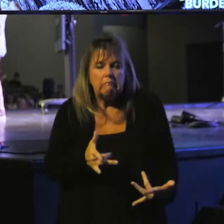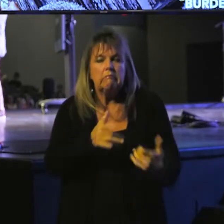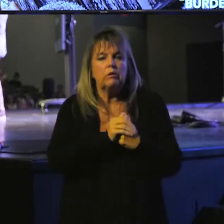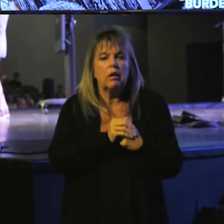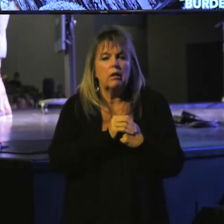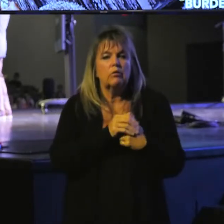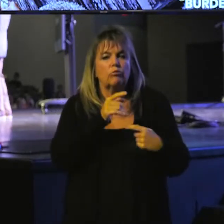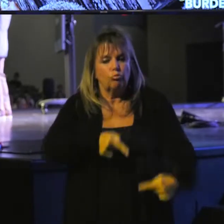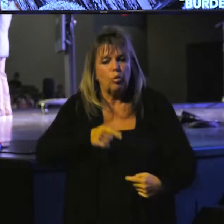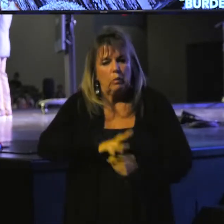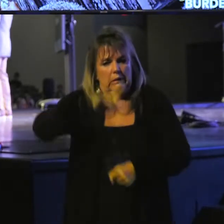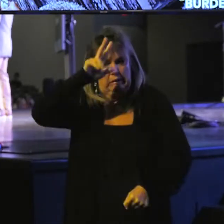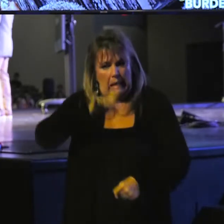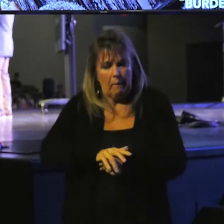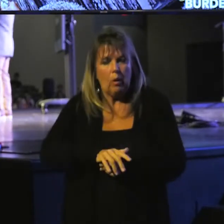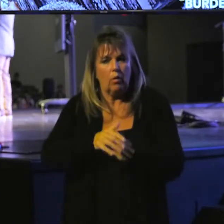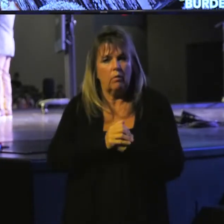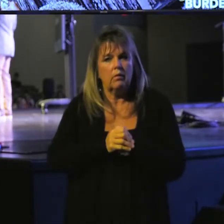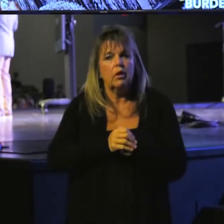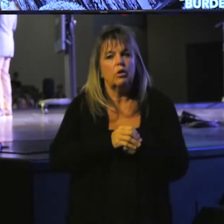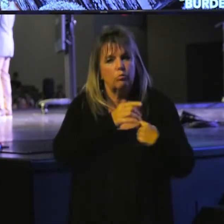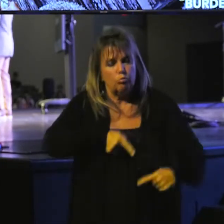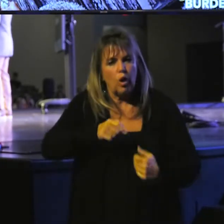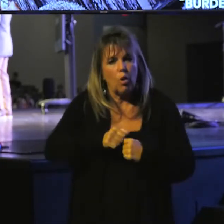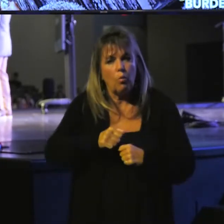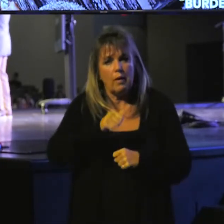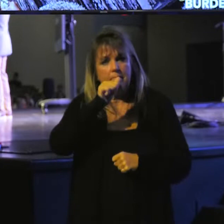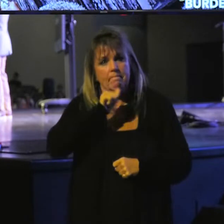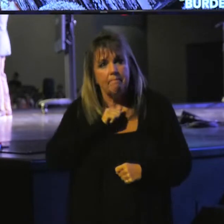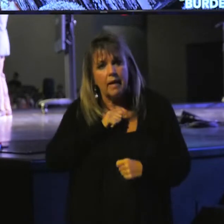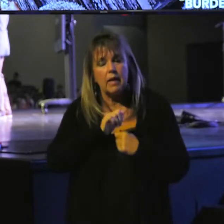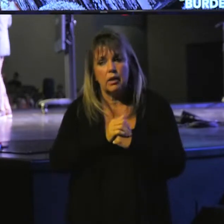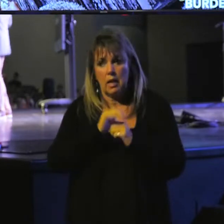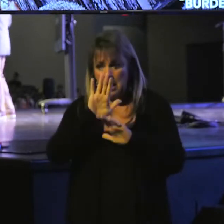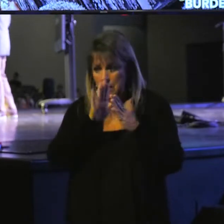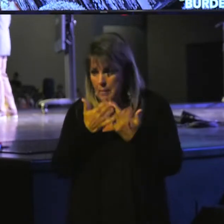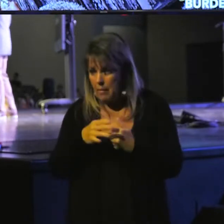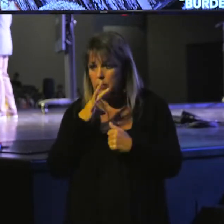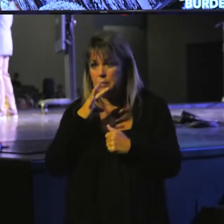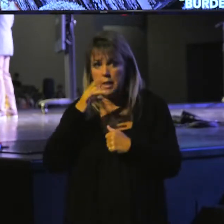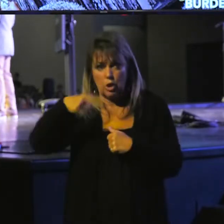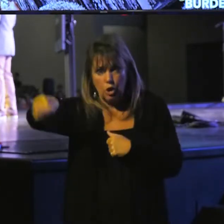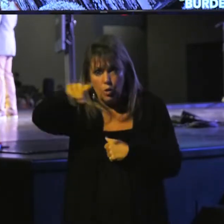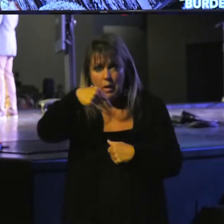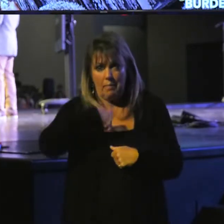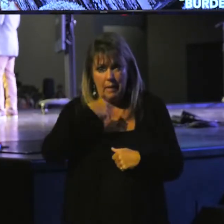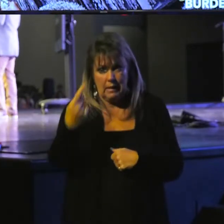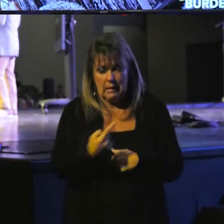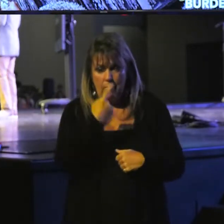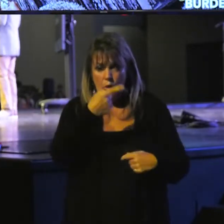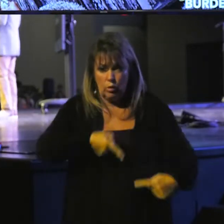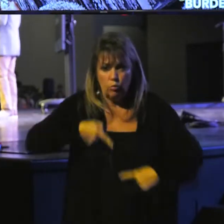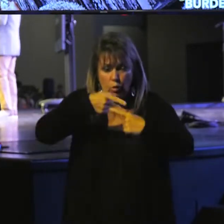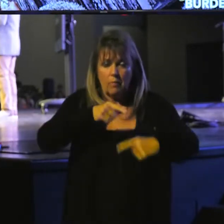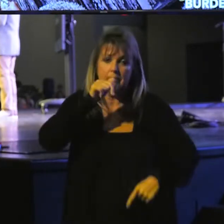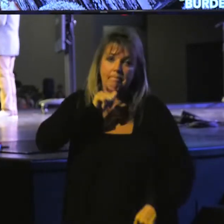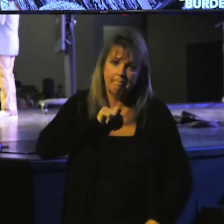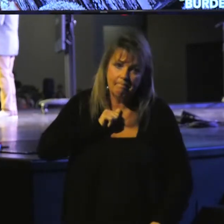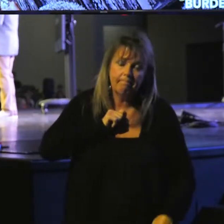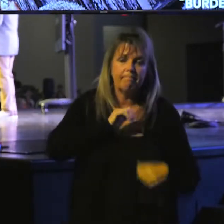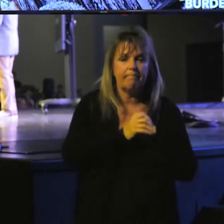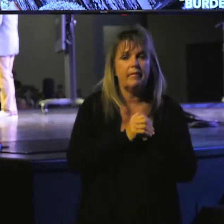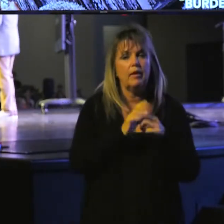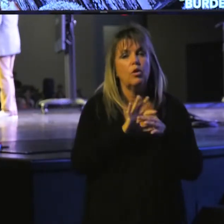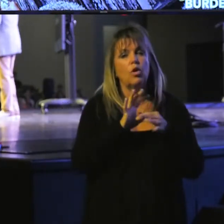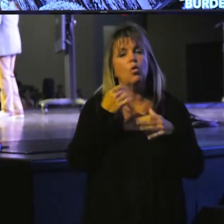temper. You naturally struggle with patience. The Bible that I hold speaks to you and me as someone who has struggled at times with patience and